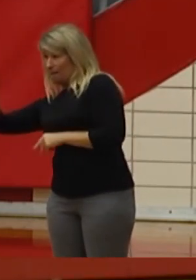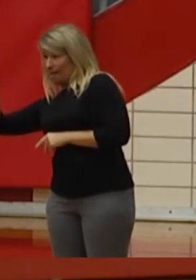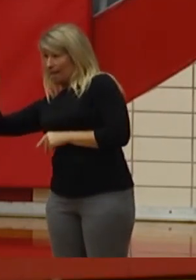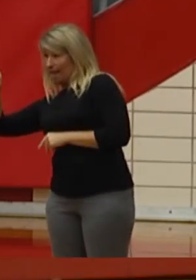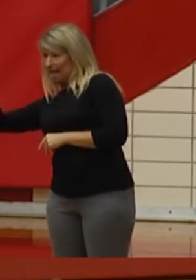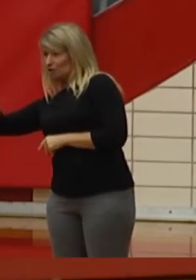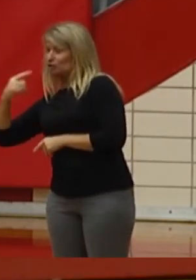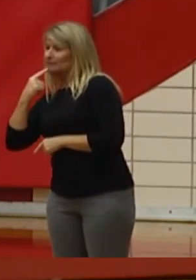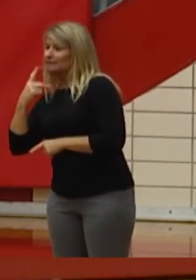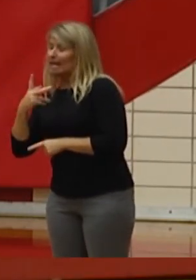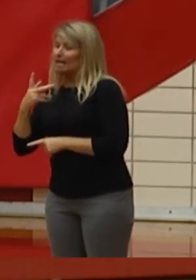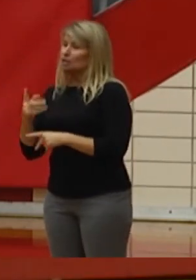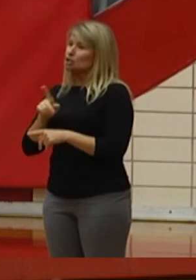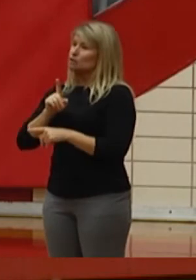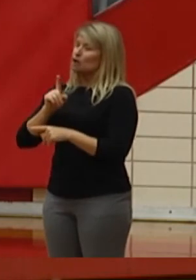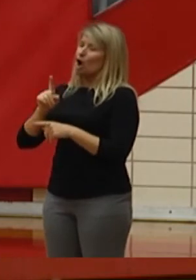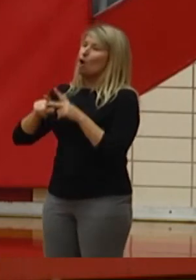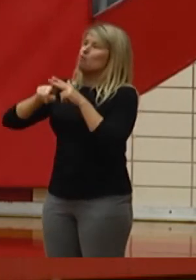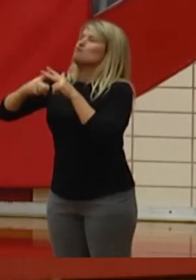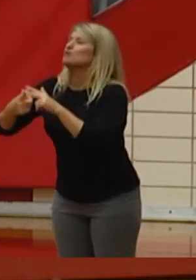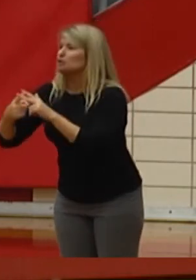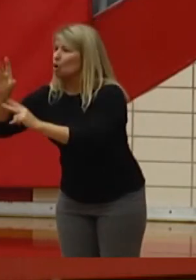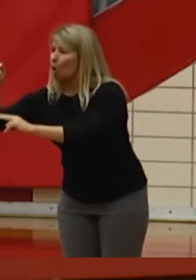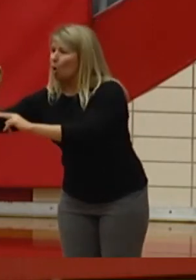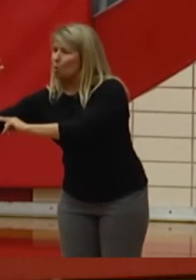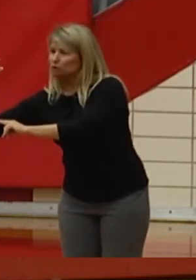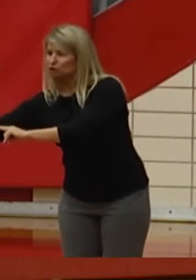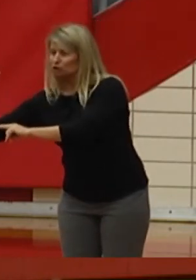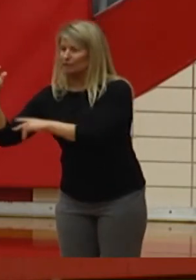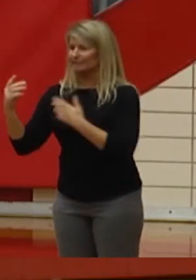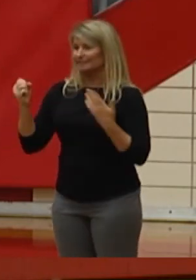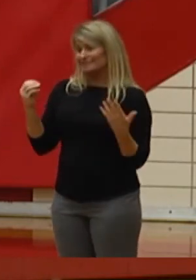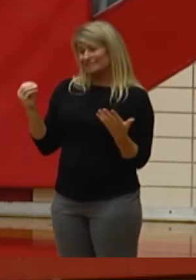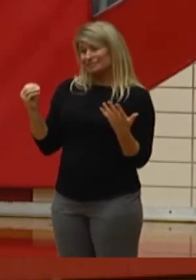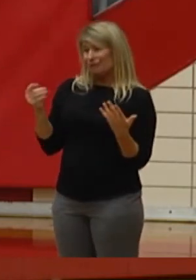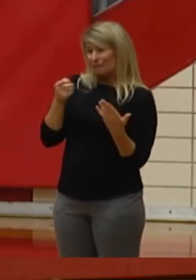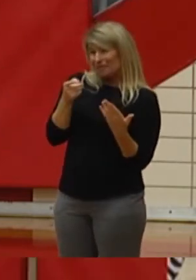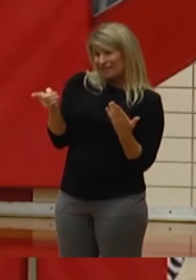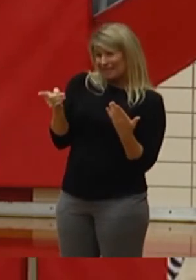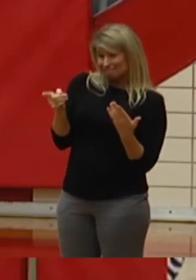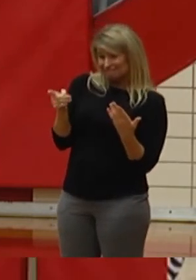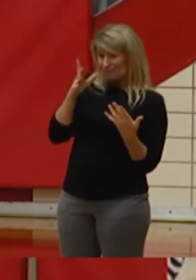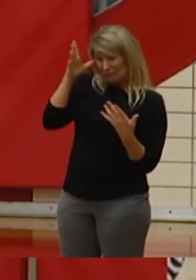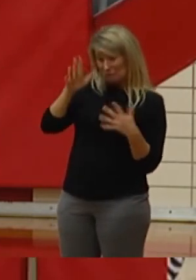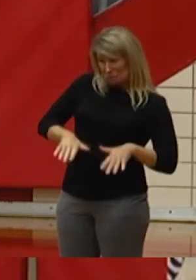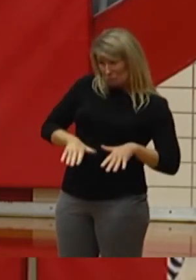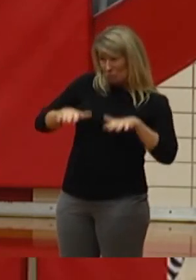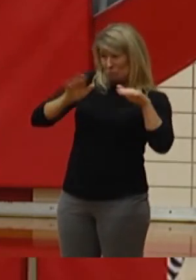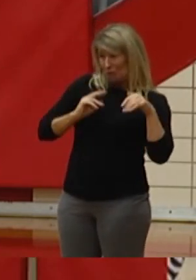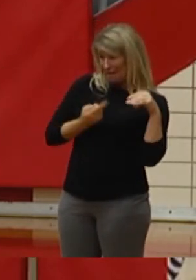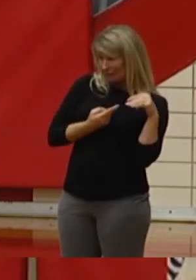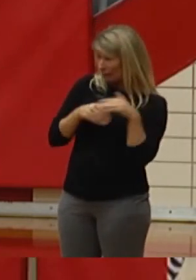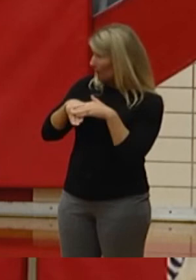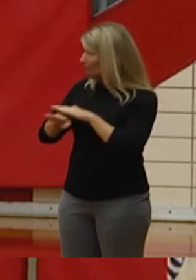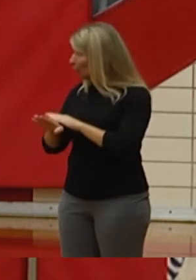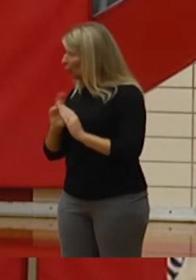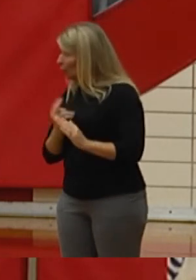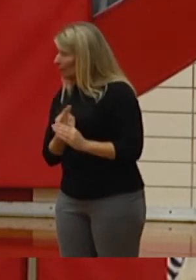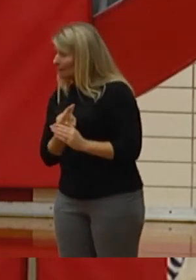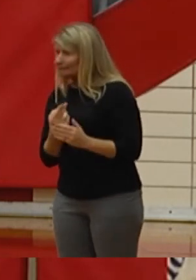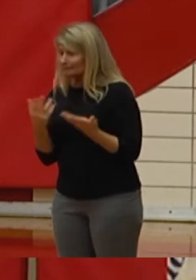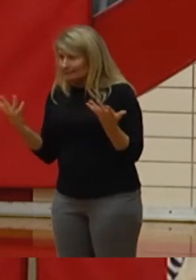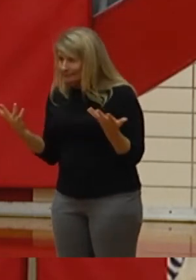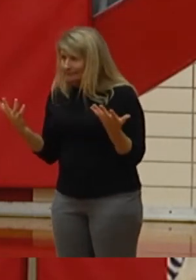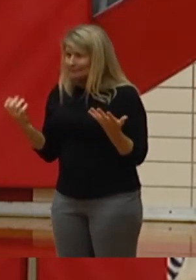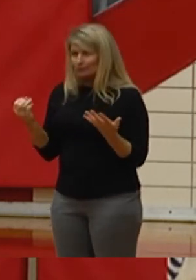pretty cool stuff. They birthed us, they fed us, and you can't really compete with that. So, even though it might be a struggle, I